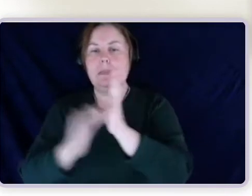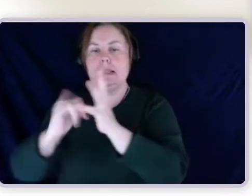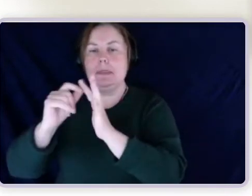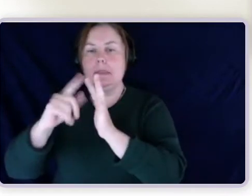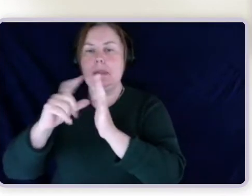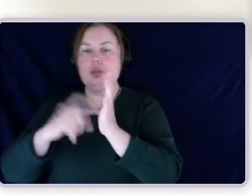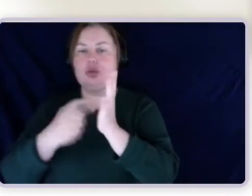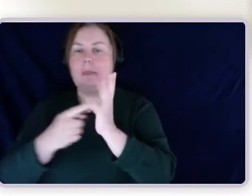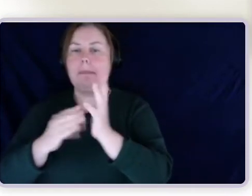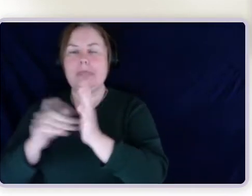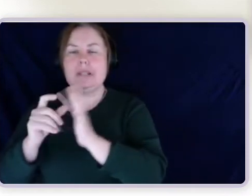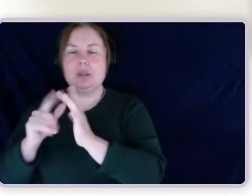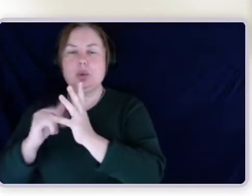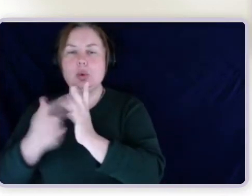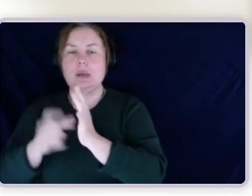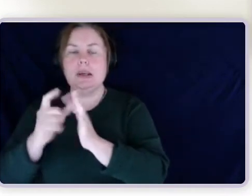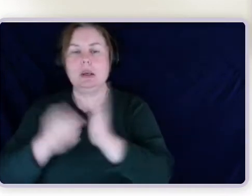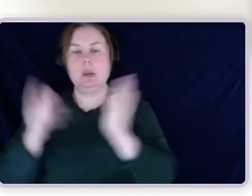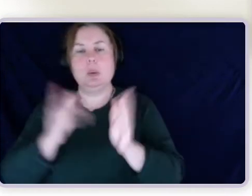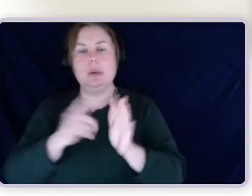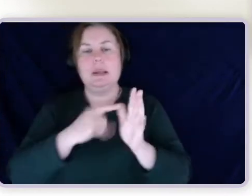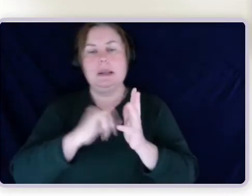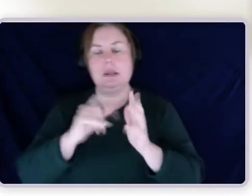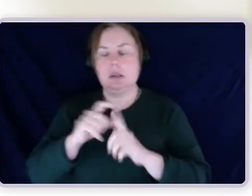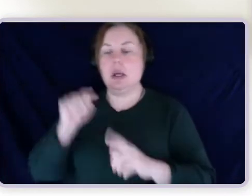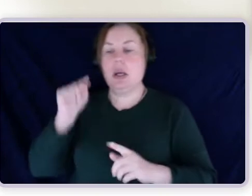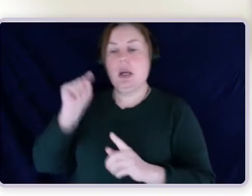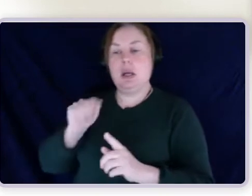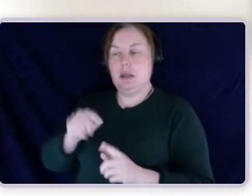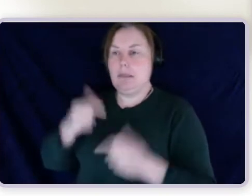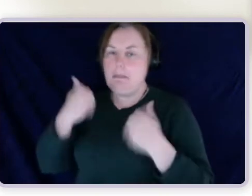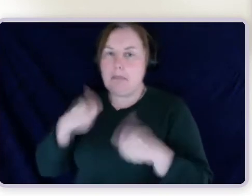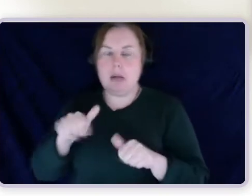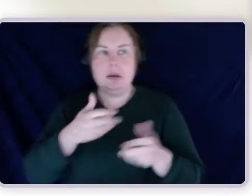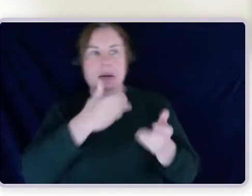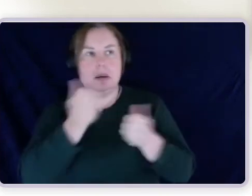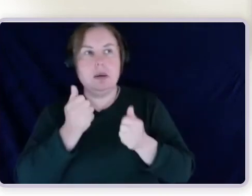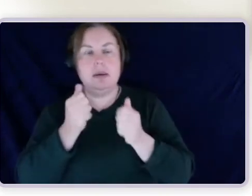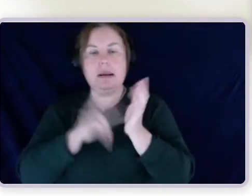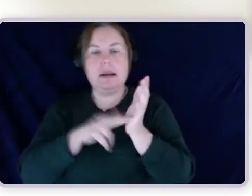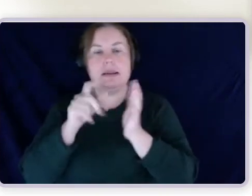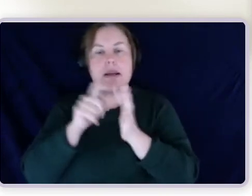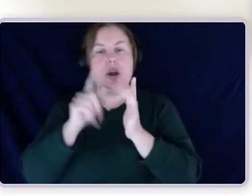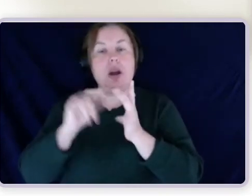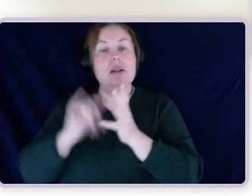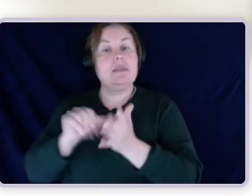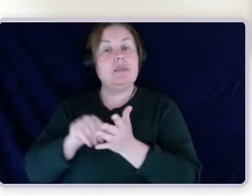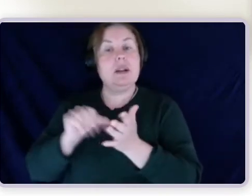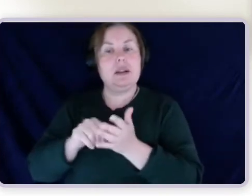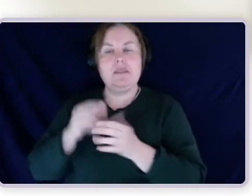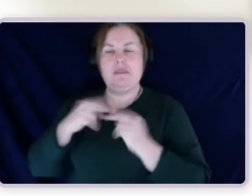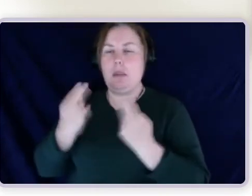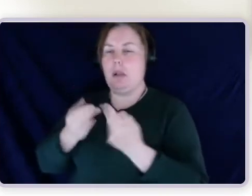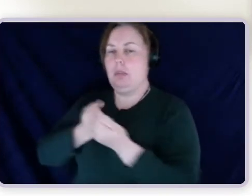had managed to get NDIS funding with the support of his family and as part of that, he had a long report